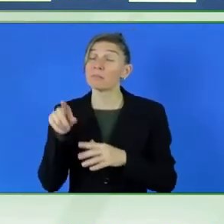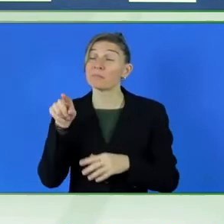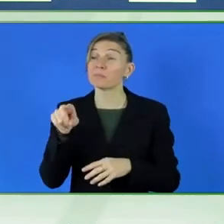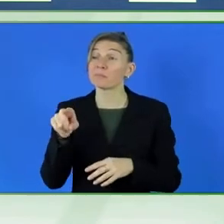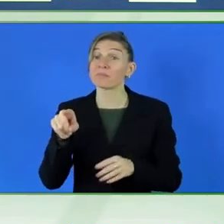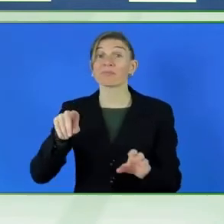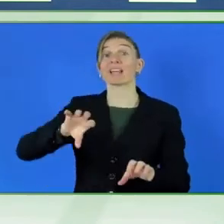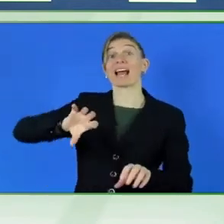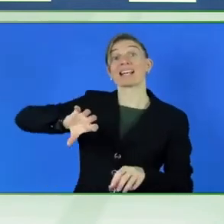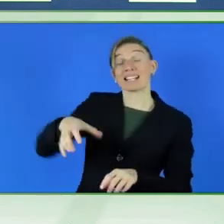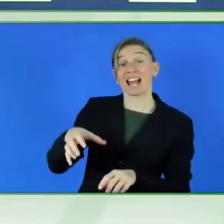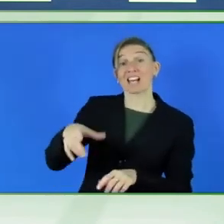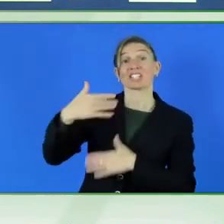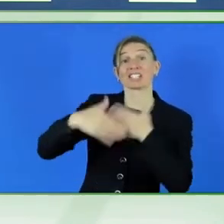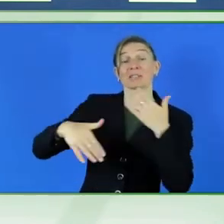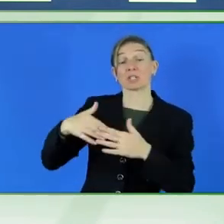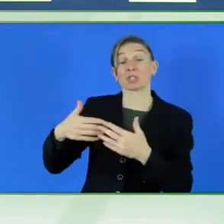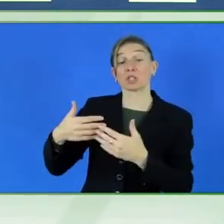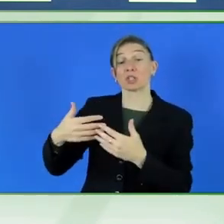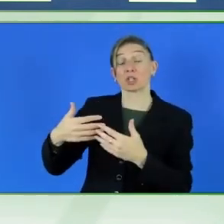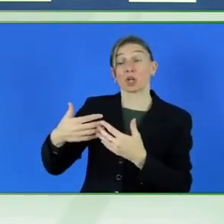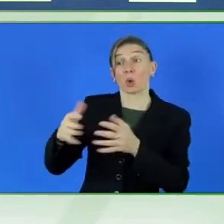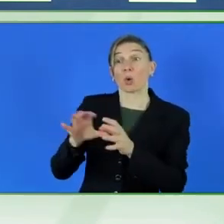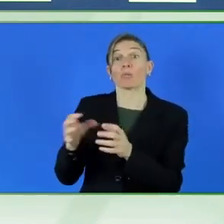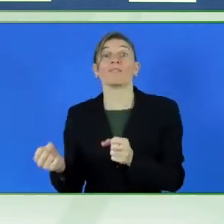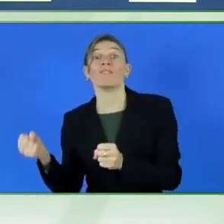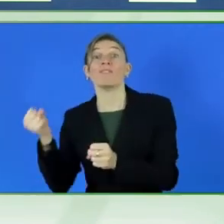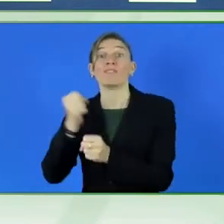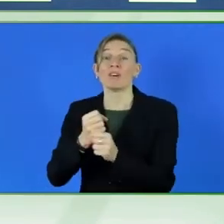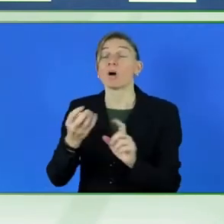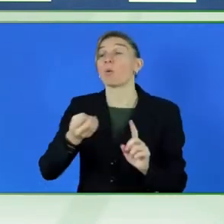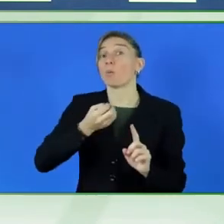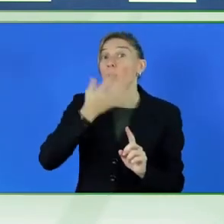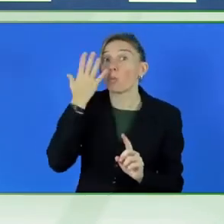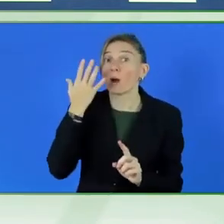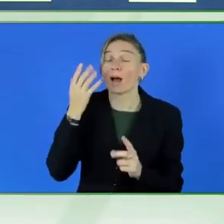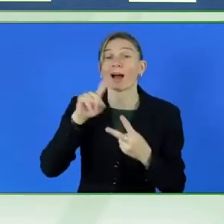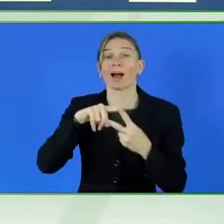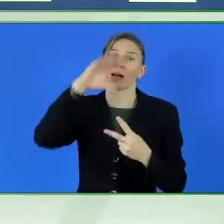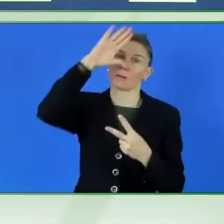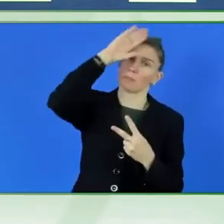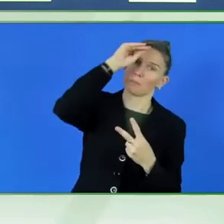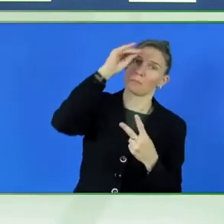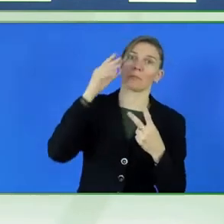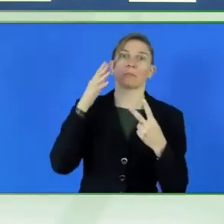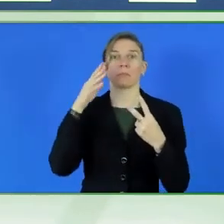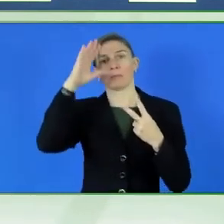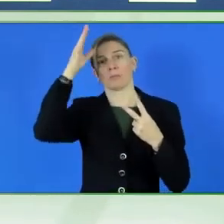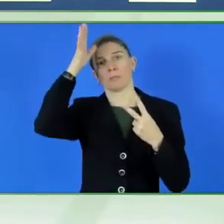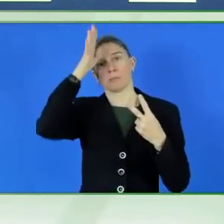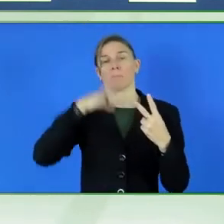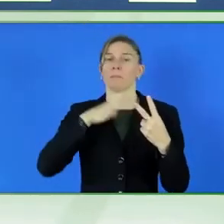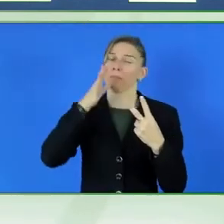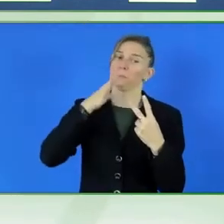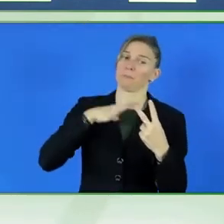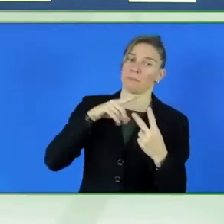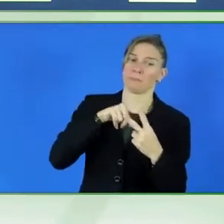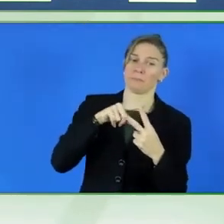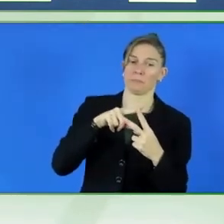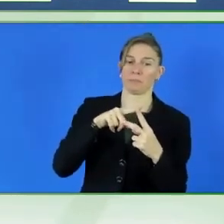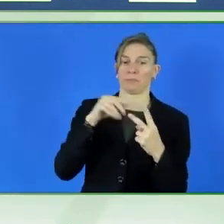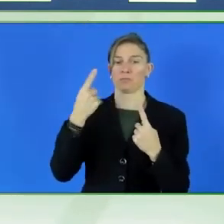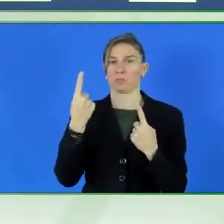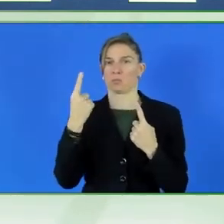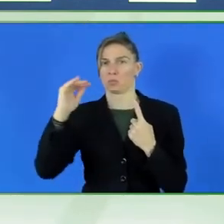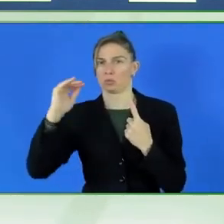were founded by white two-parent families who have a child with one particular disability